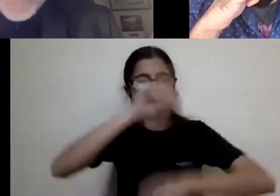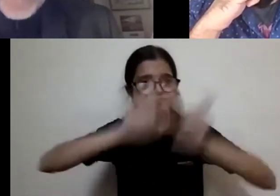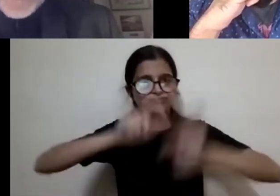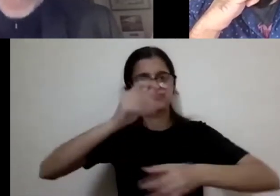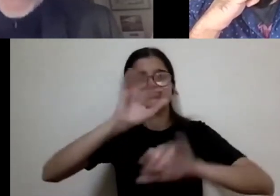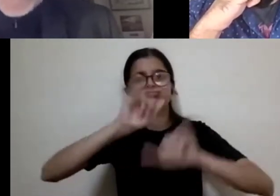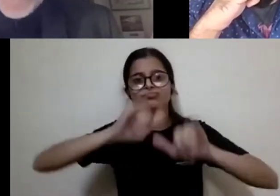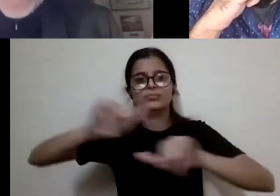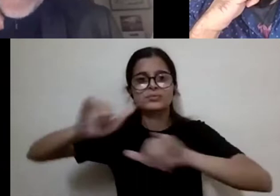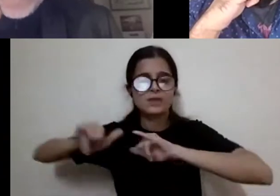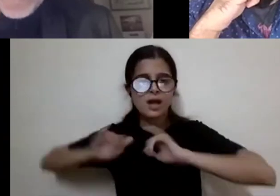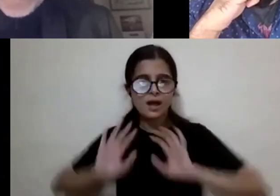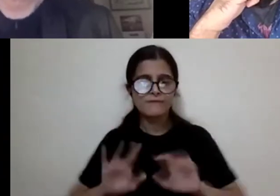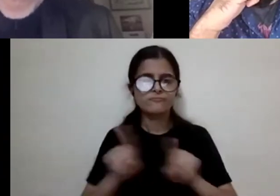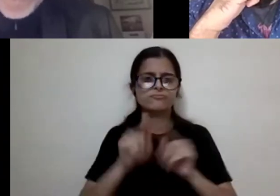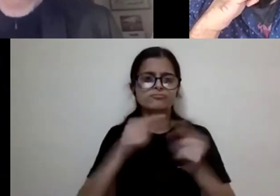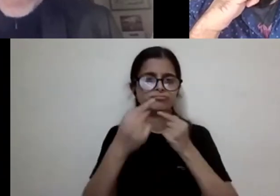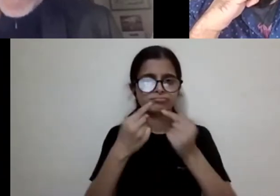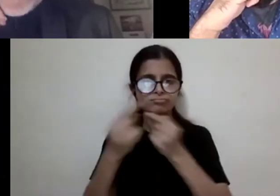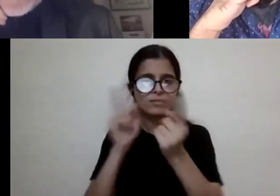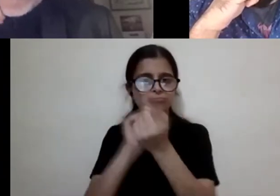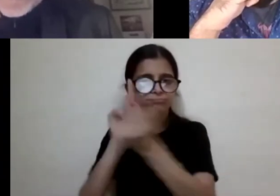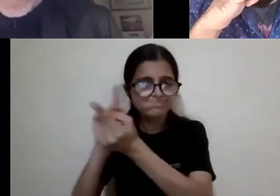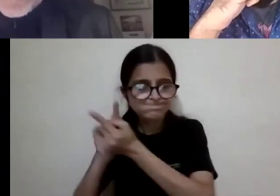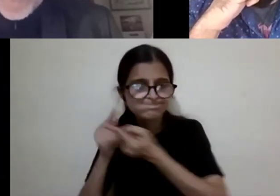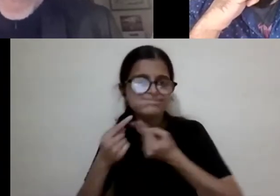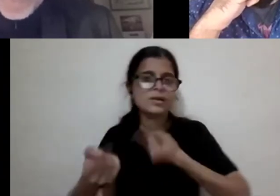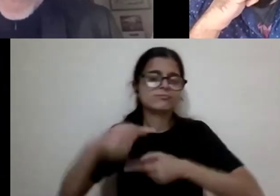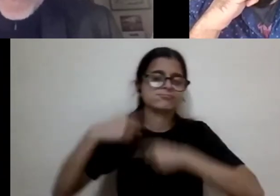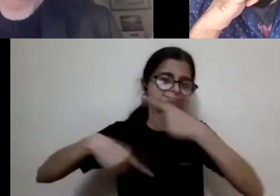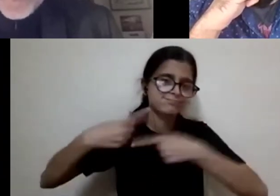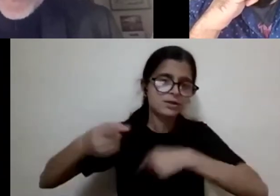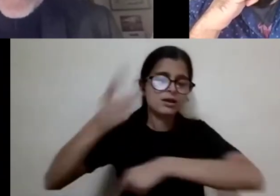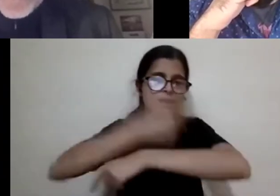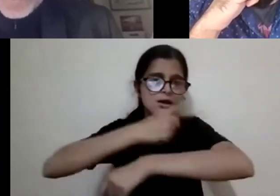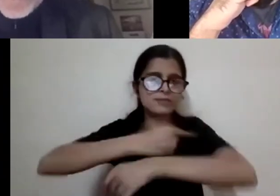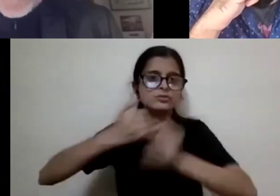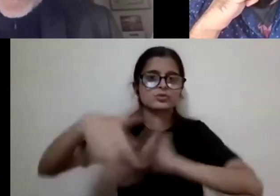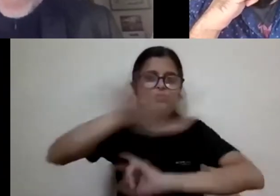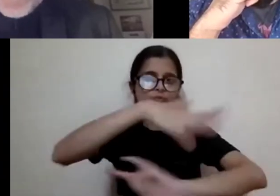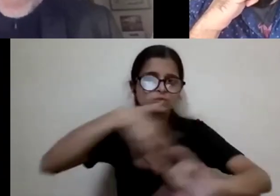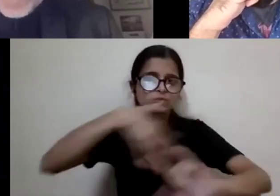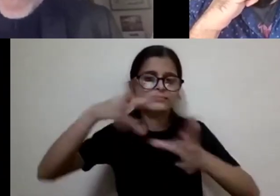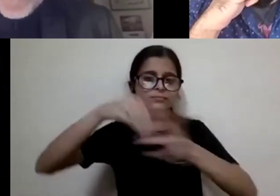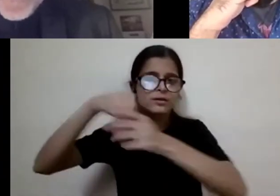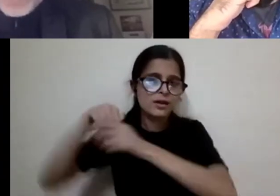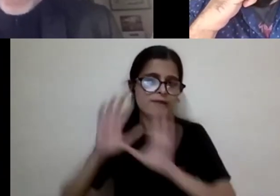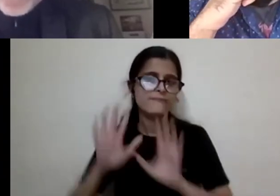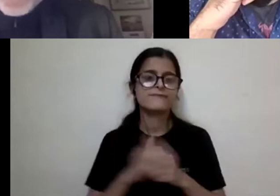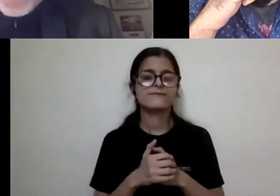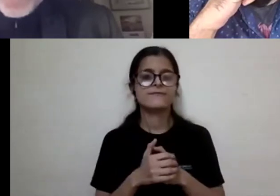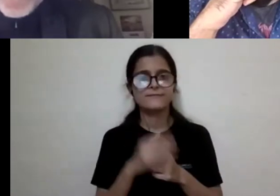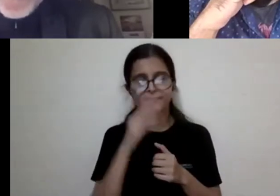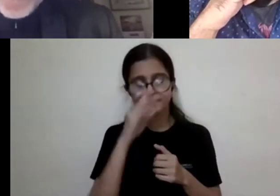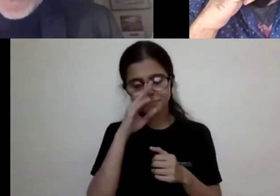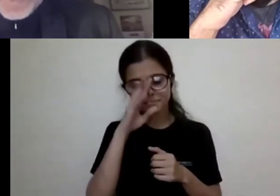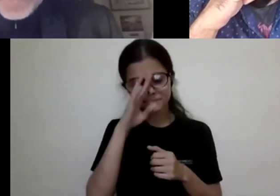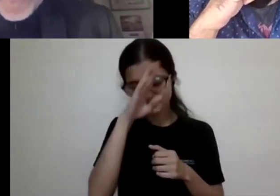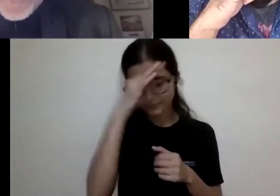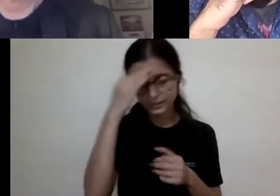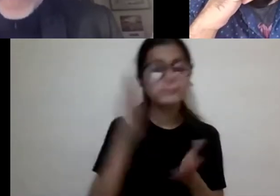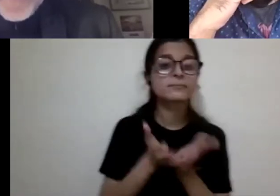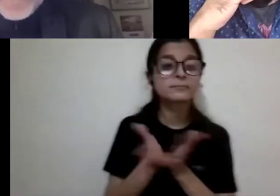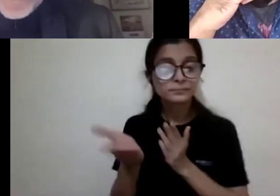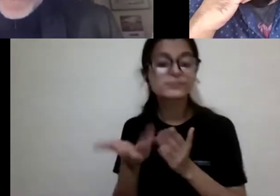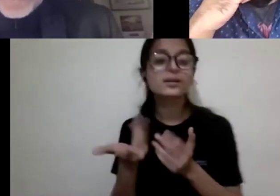interact on a daily basis in a social way with disabilities. And by the way, the, you know, the issue